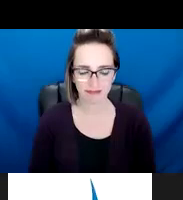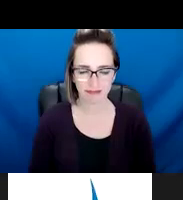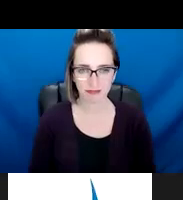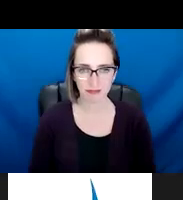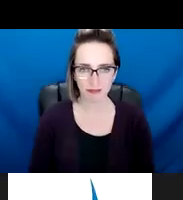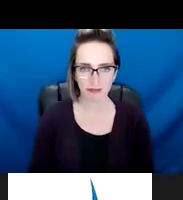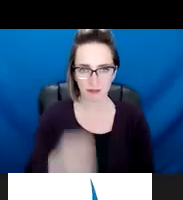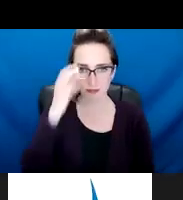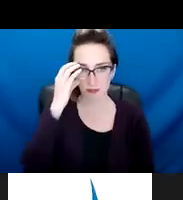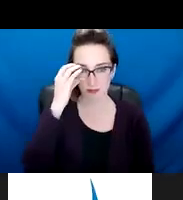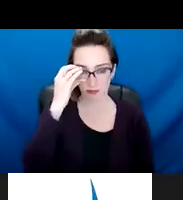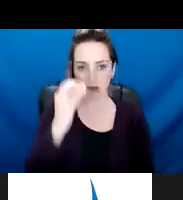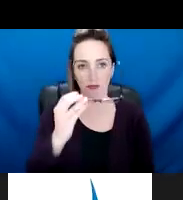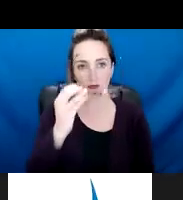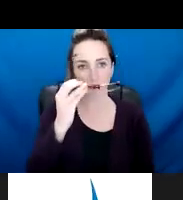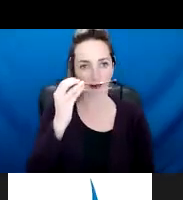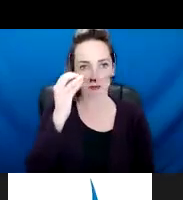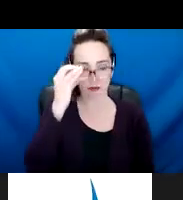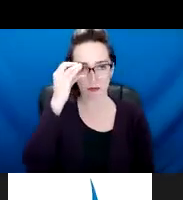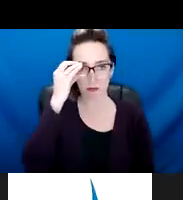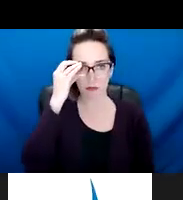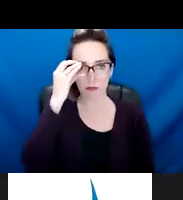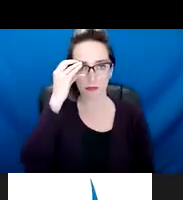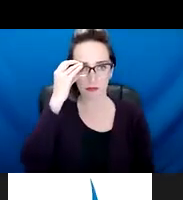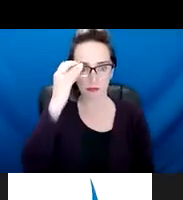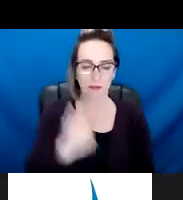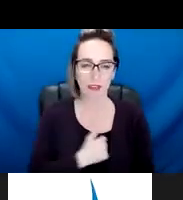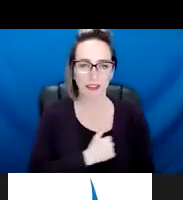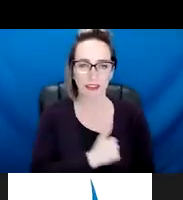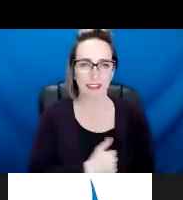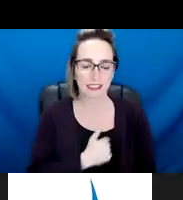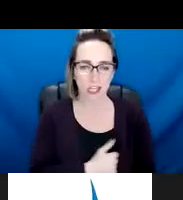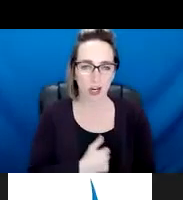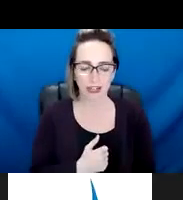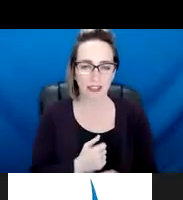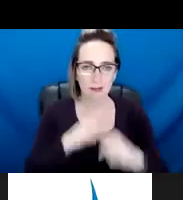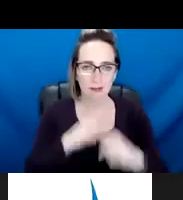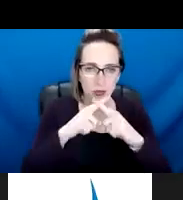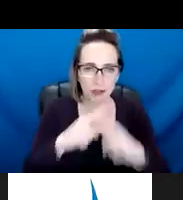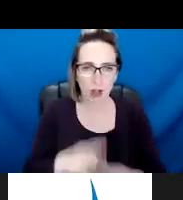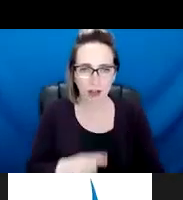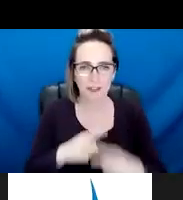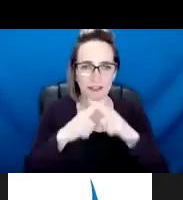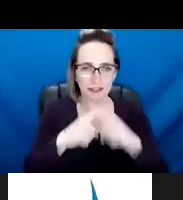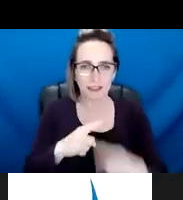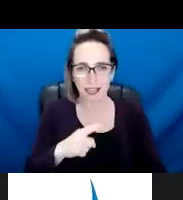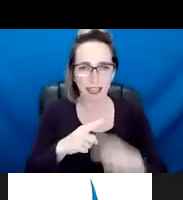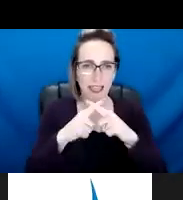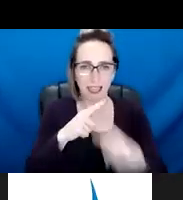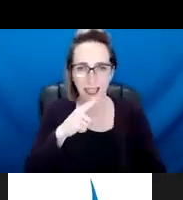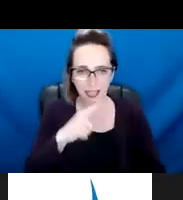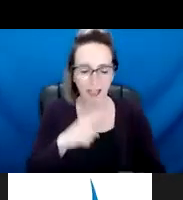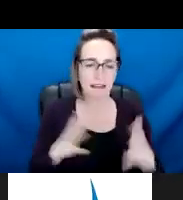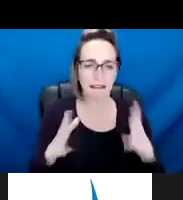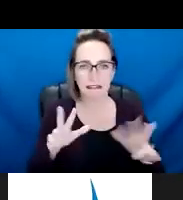Sorry, just so you all know, we have to be unmuted. So it takes us a minute. It may seem like we're stalled for a second and that's why. Um, so I did begin